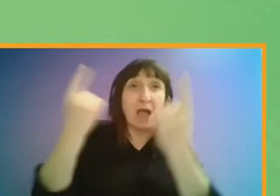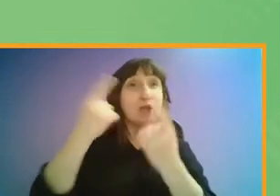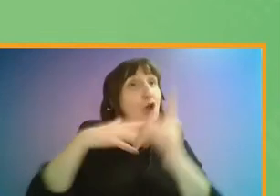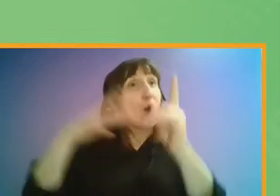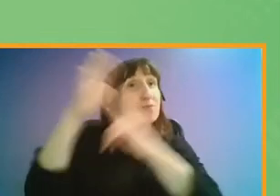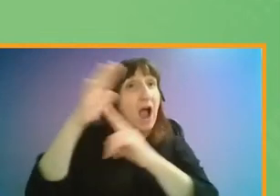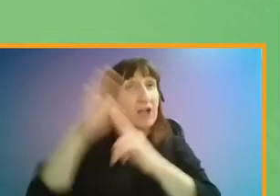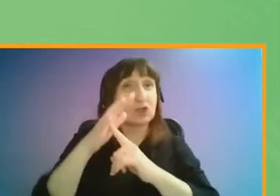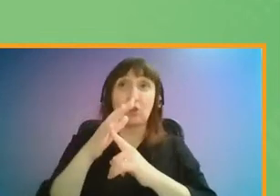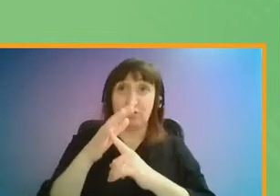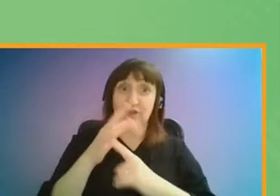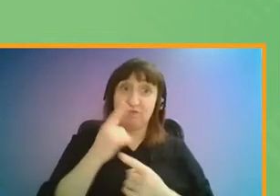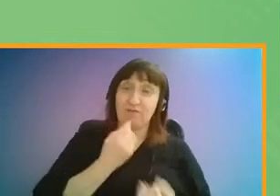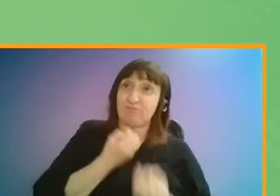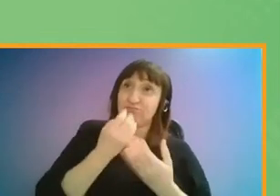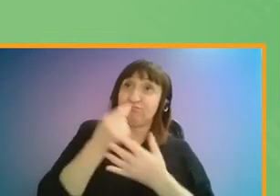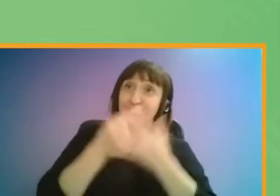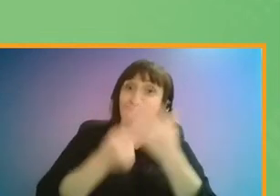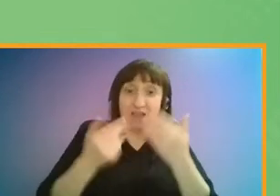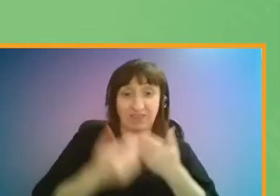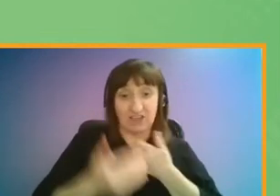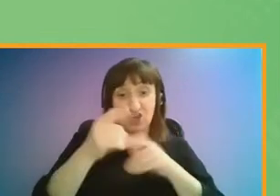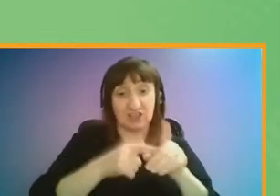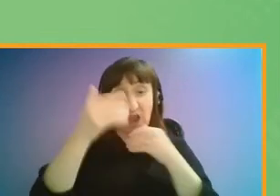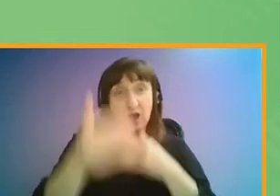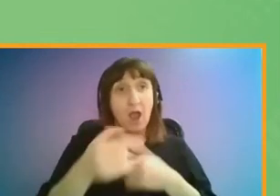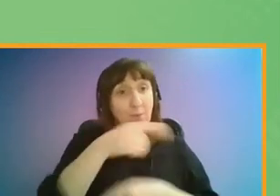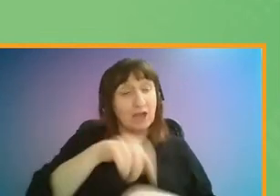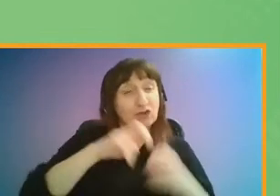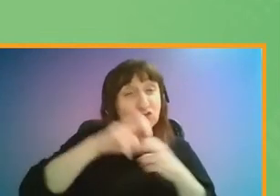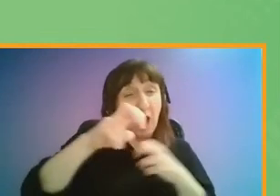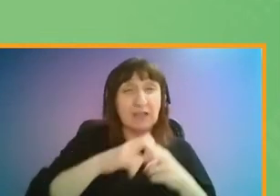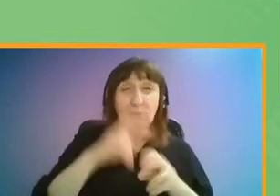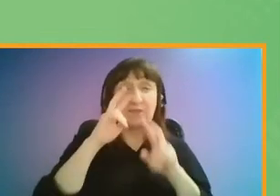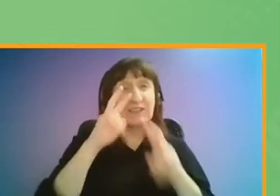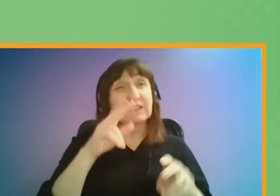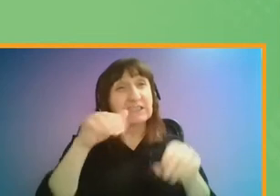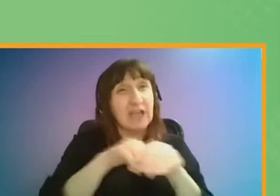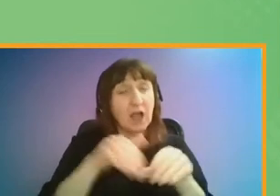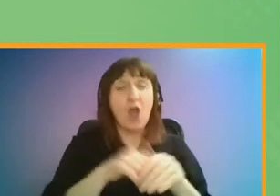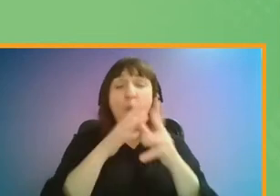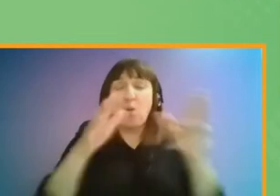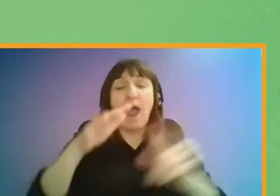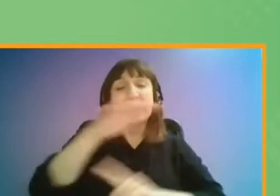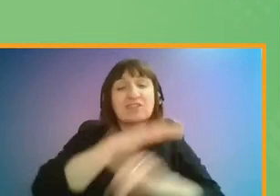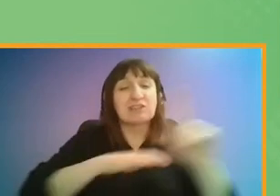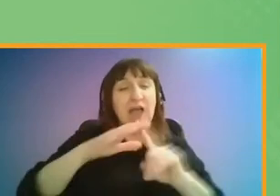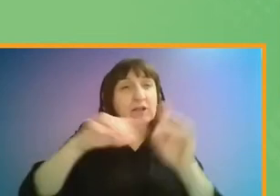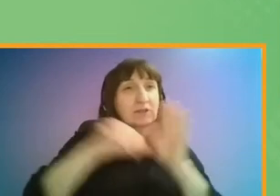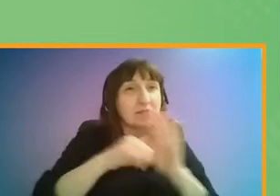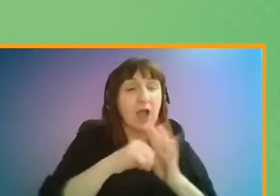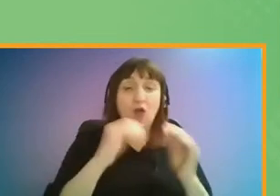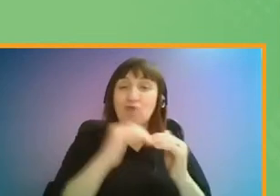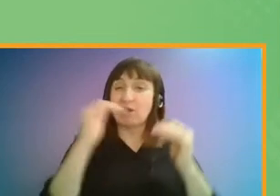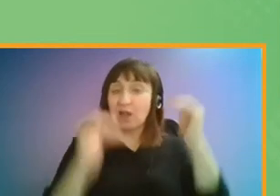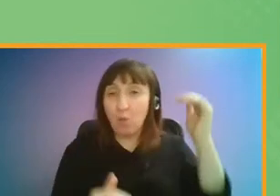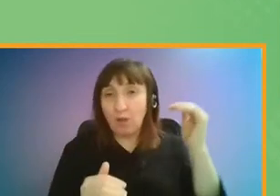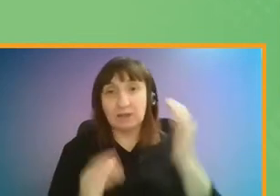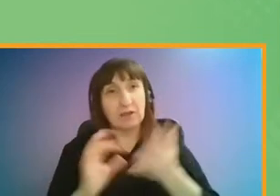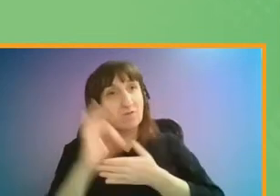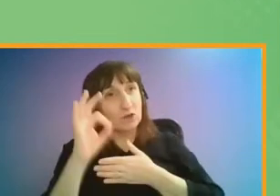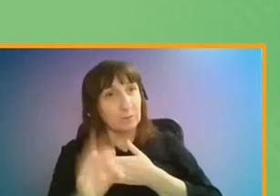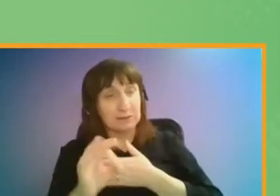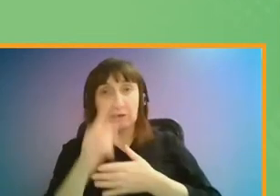prioritise the issues we've described in the years ahead, making sure transport is seen in the context of wider societal issues around inequality, affordability